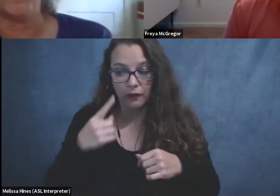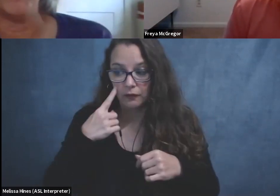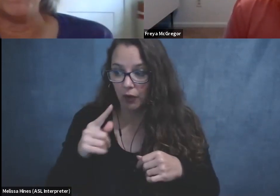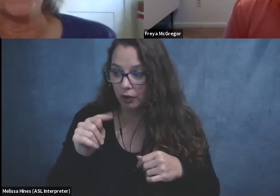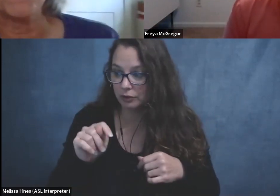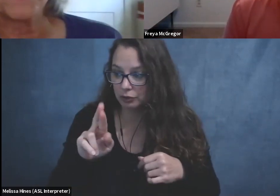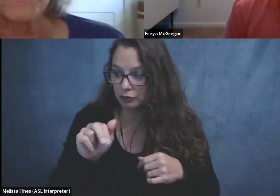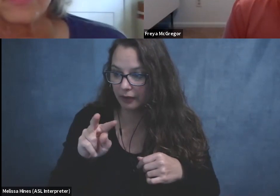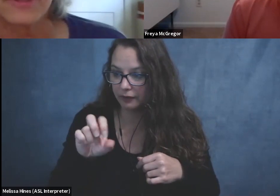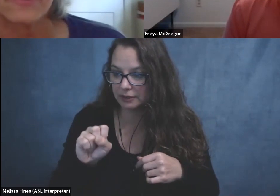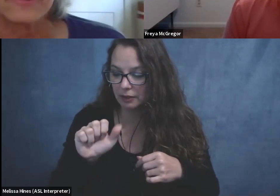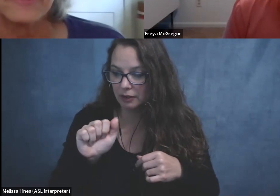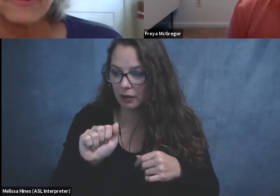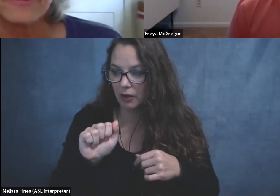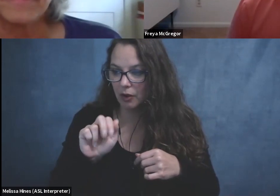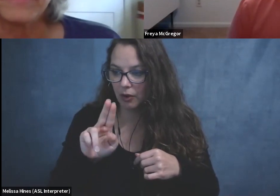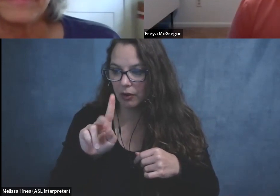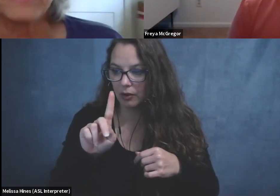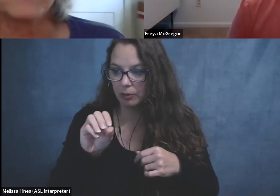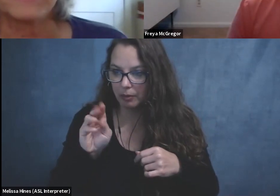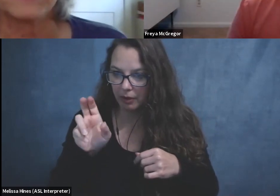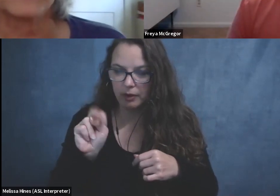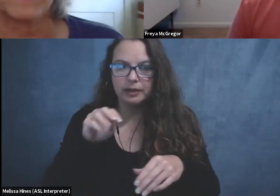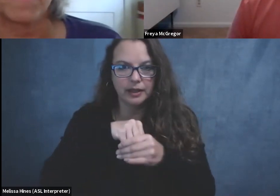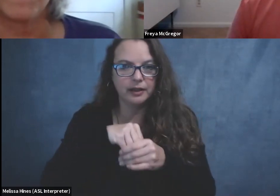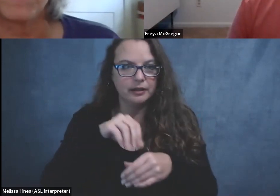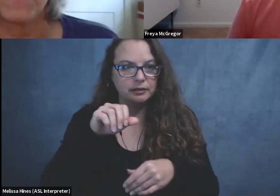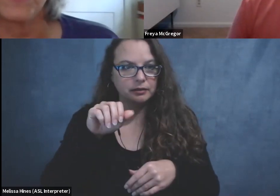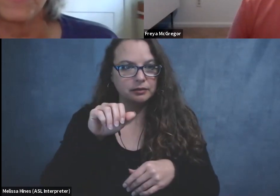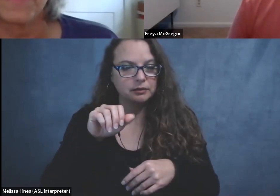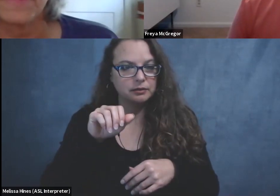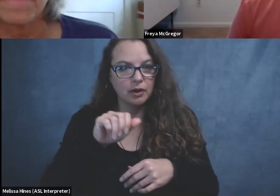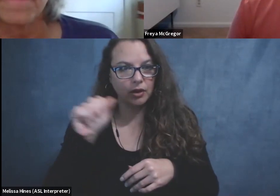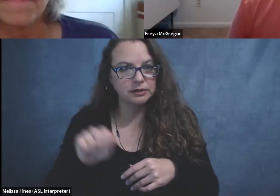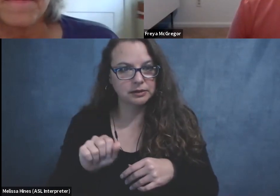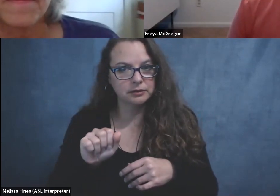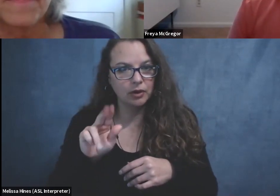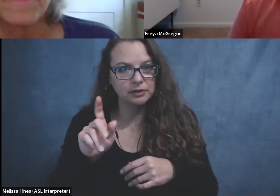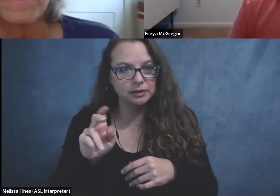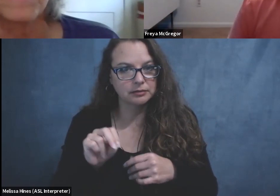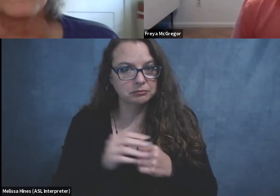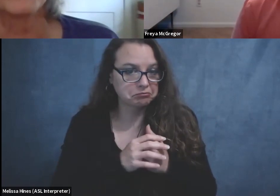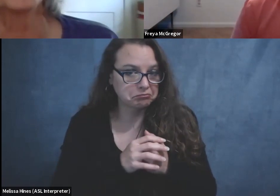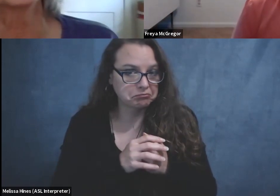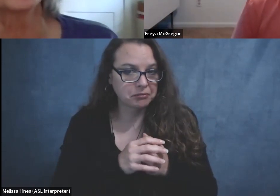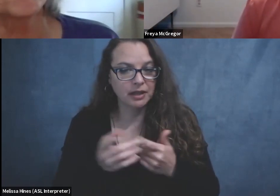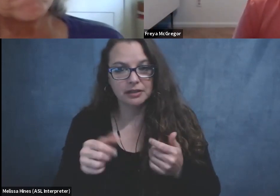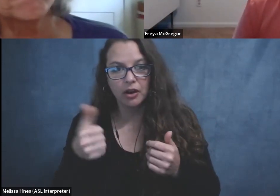in Austin. And, um, is there a word or title that would better describe it and be more inviting?